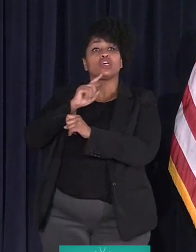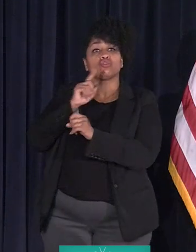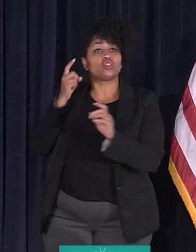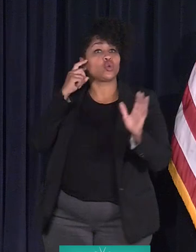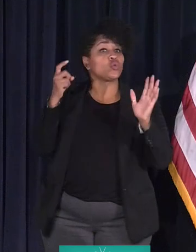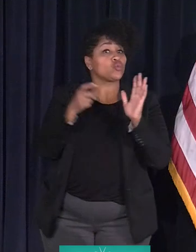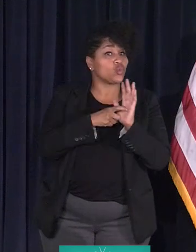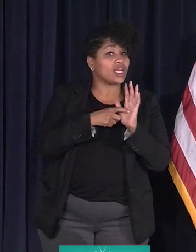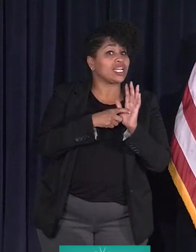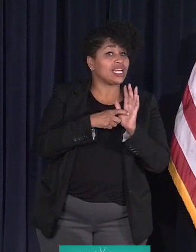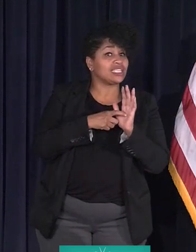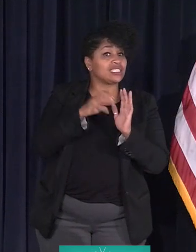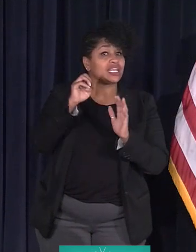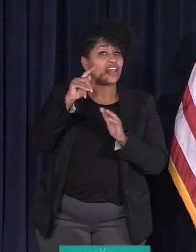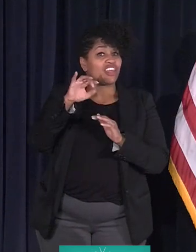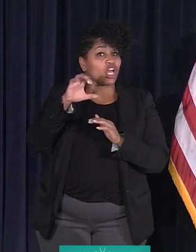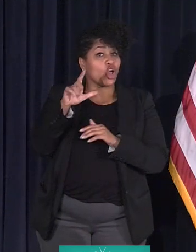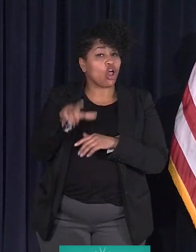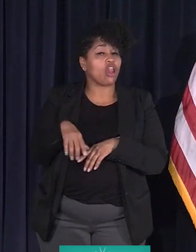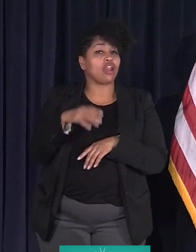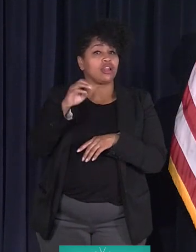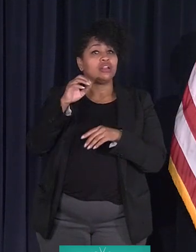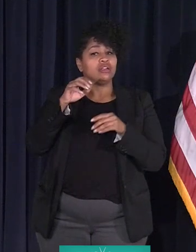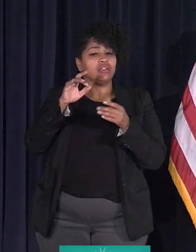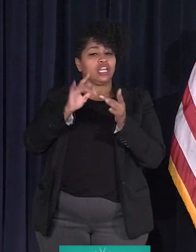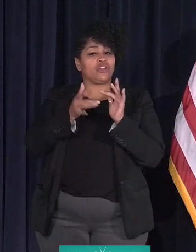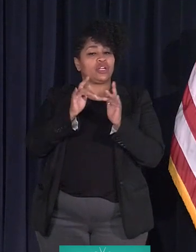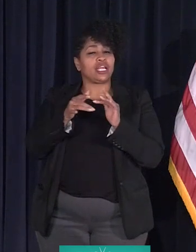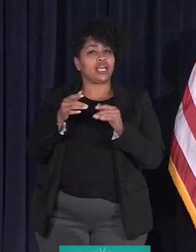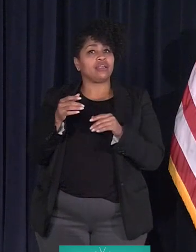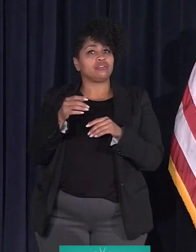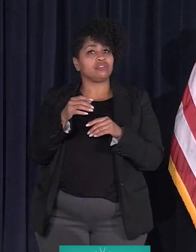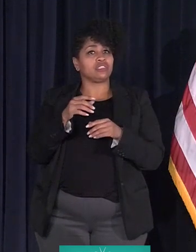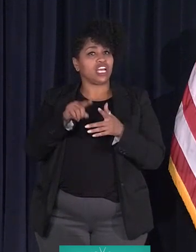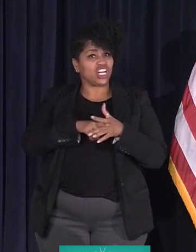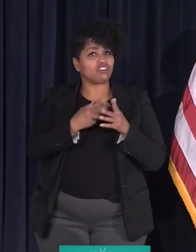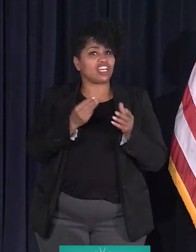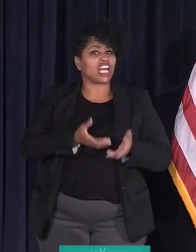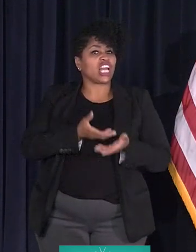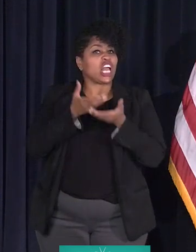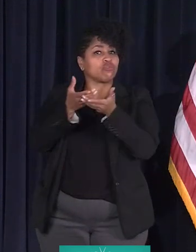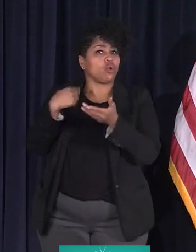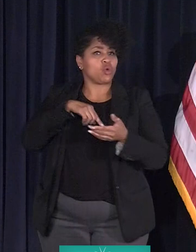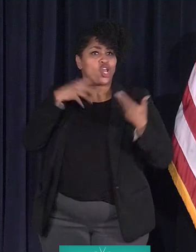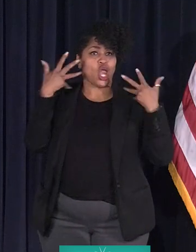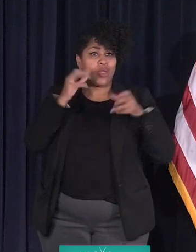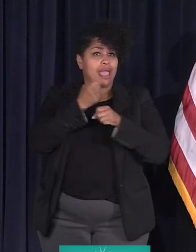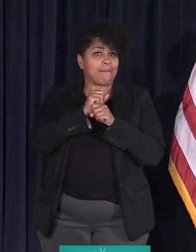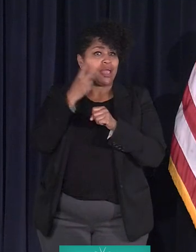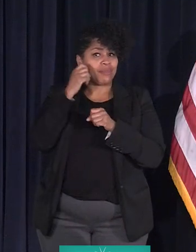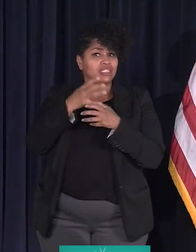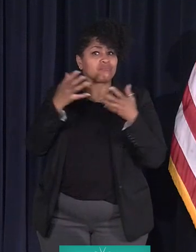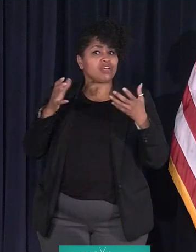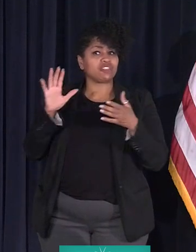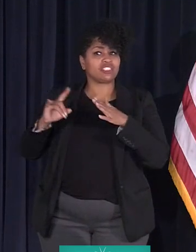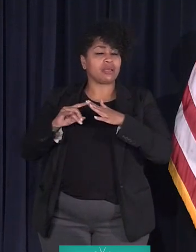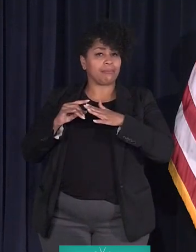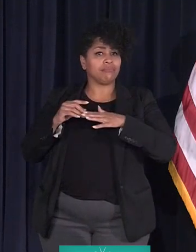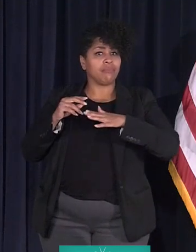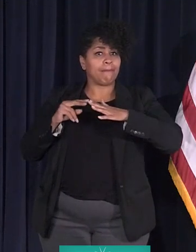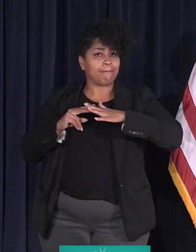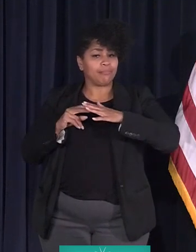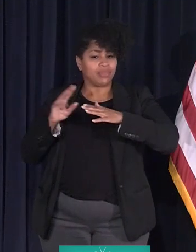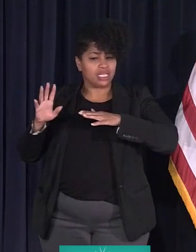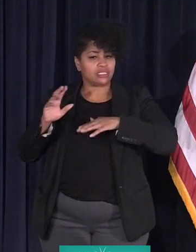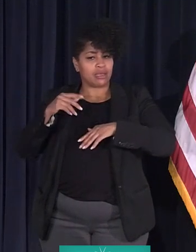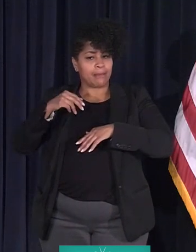recognize the Equitable Internet Initiative and the contributions that we've already made because much of his platform is taken from